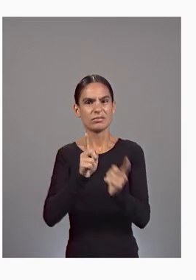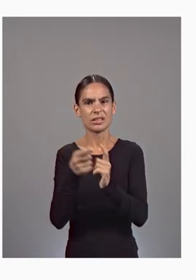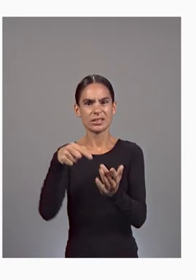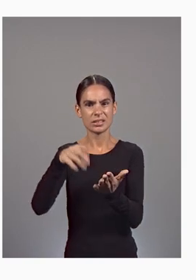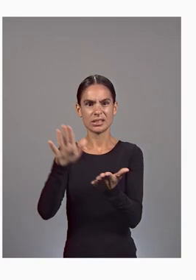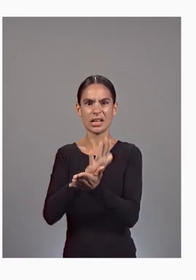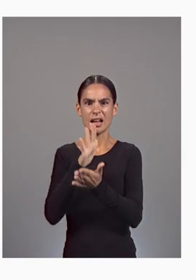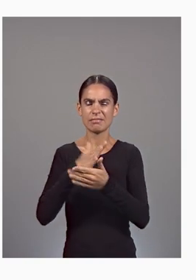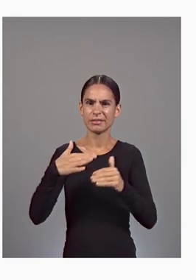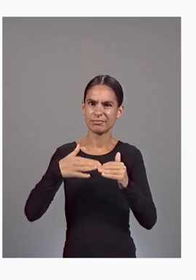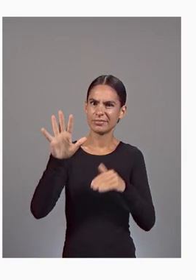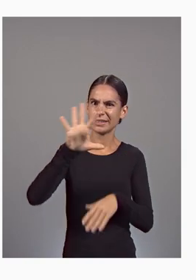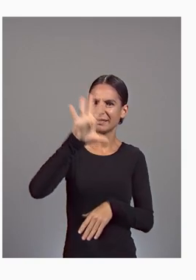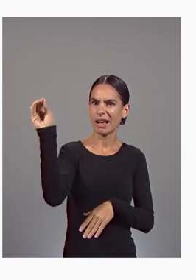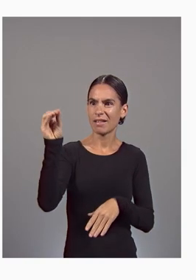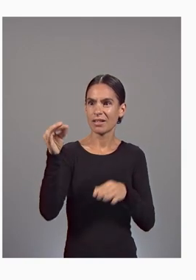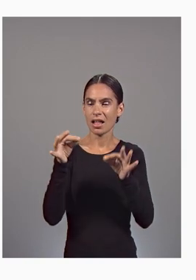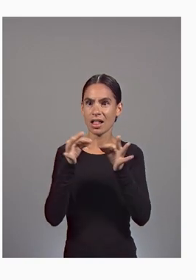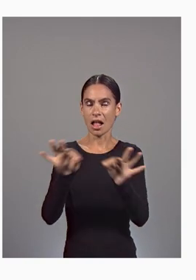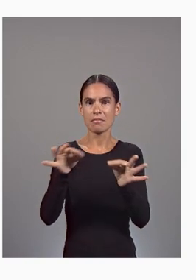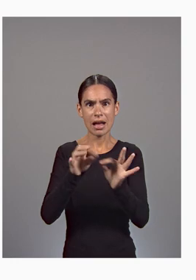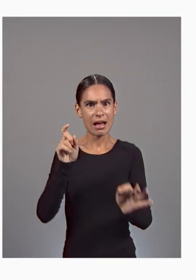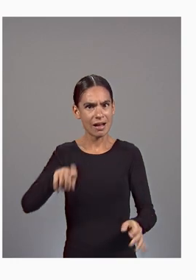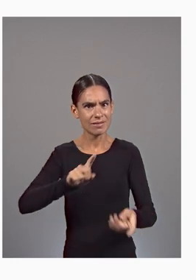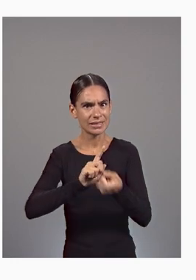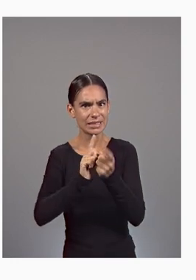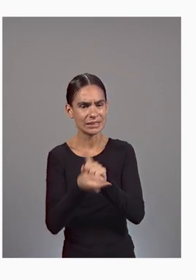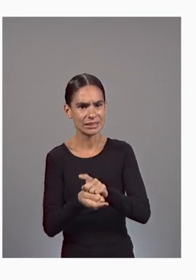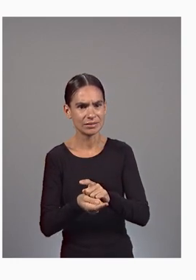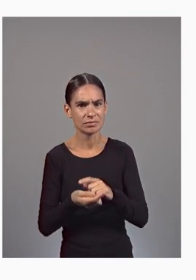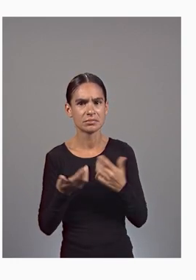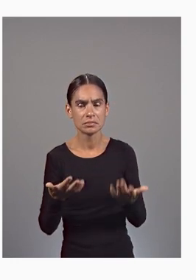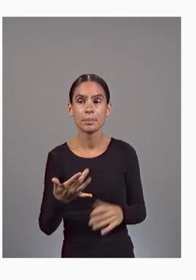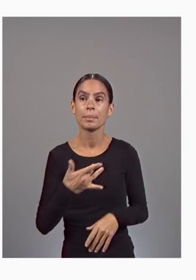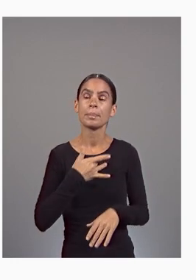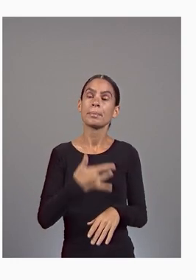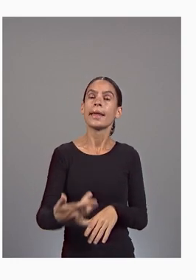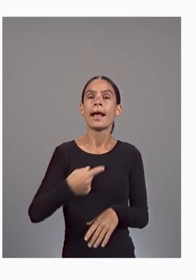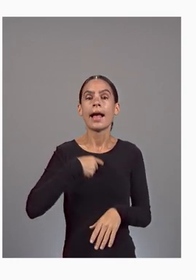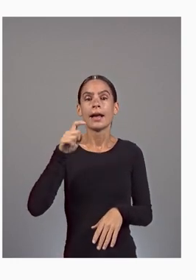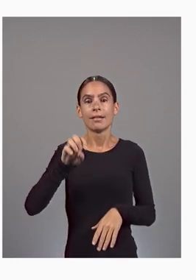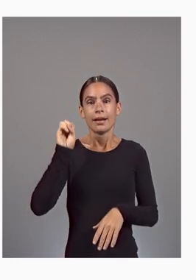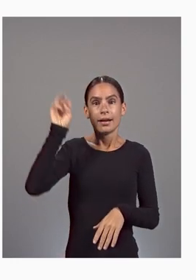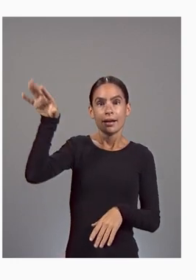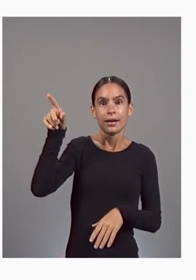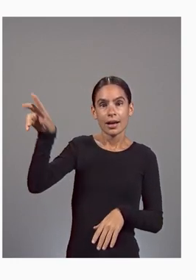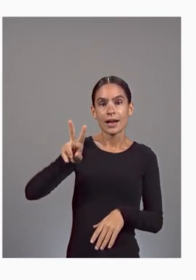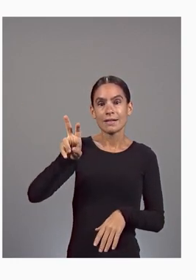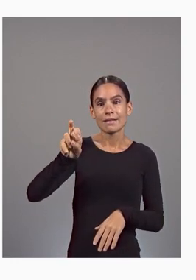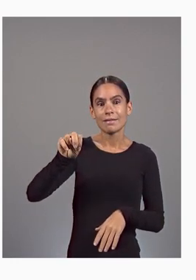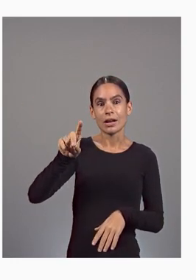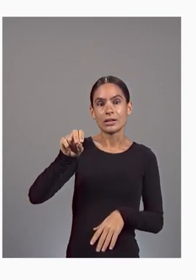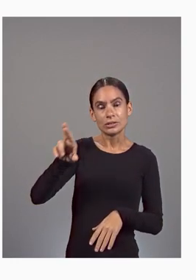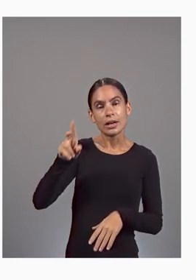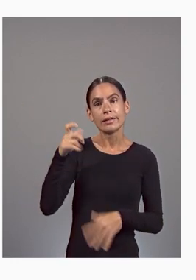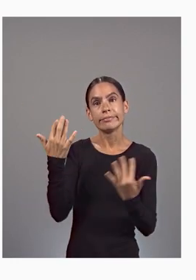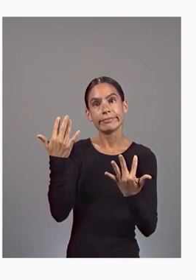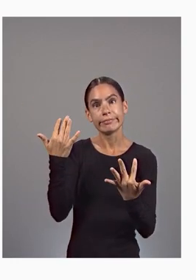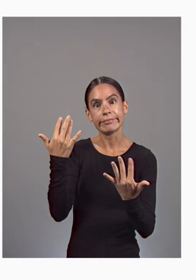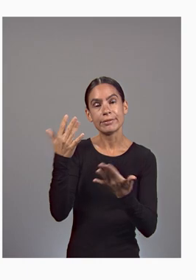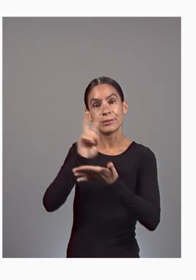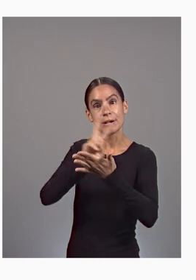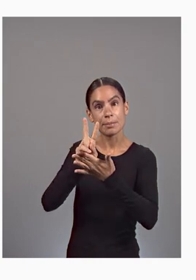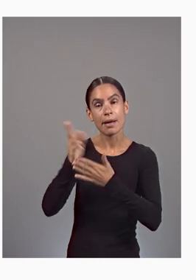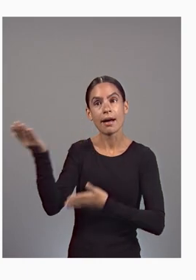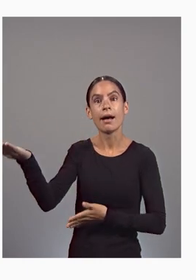document to 50 languages. Normally, I would have to send this to a vendor, wait for two weeks to get the translation